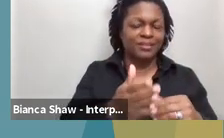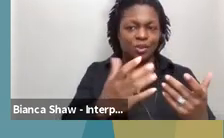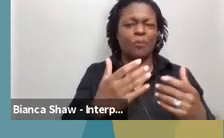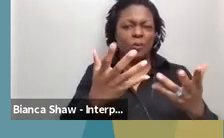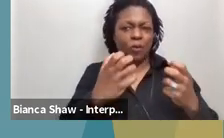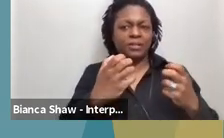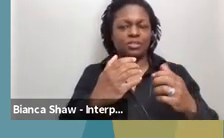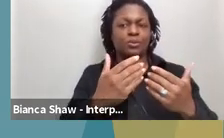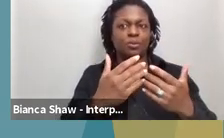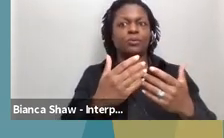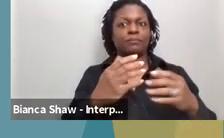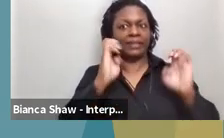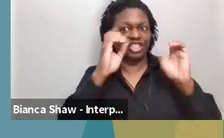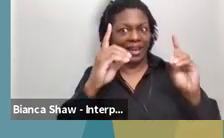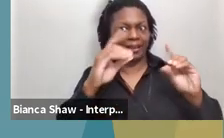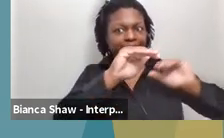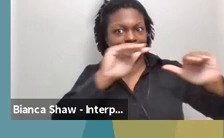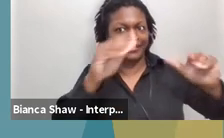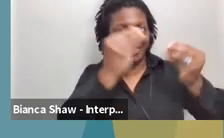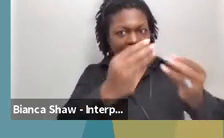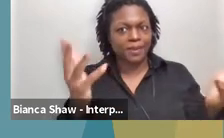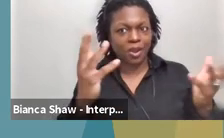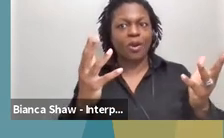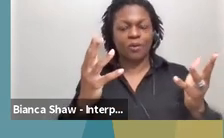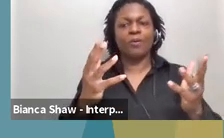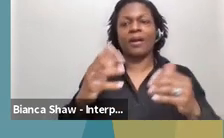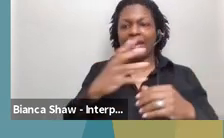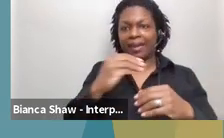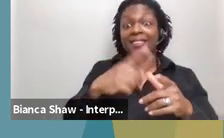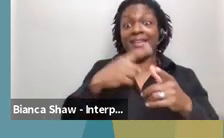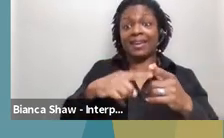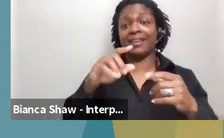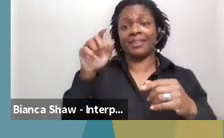have questions about the, the notification. Okay. Next slide.